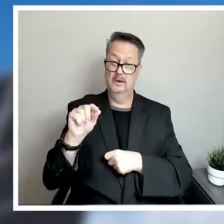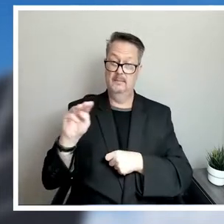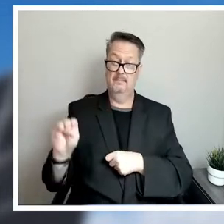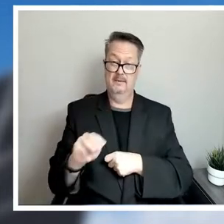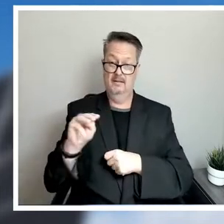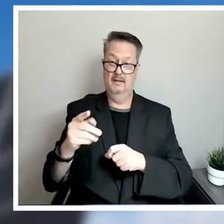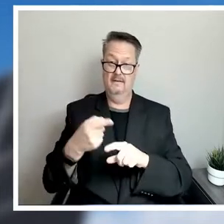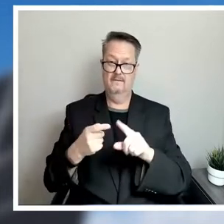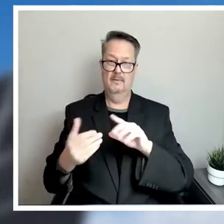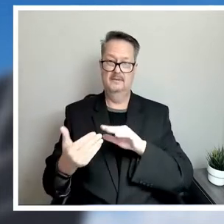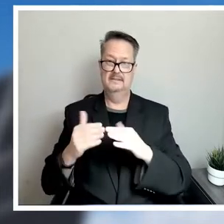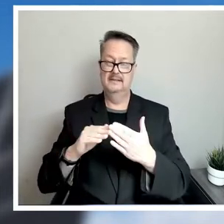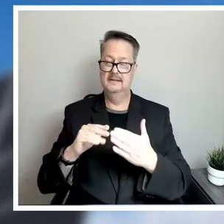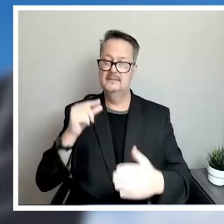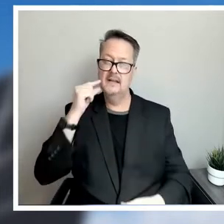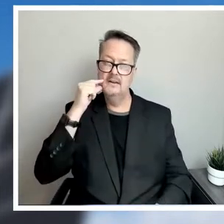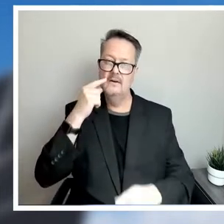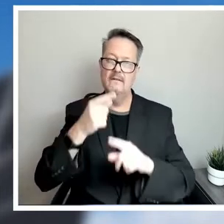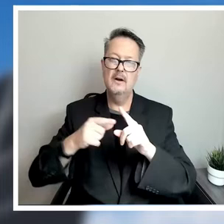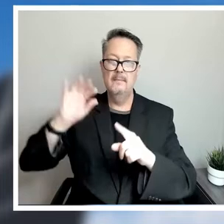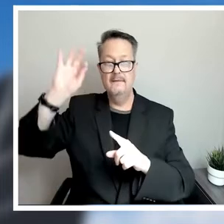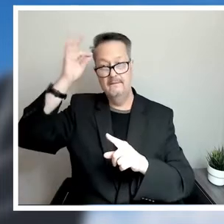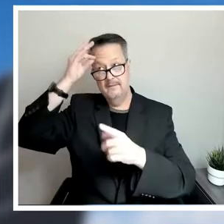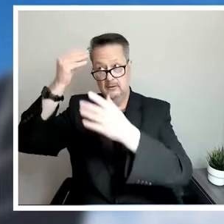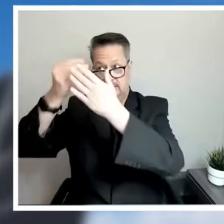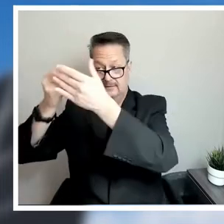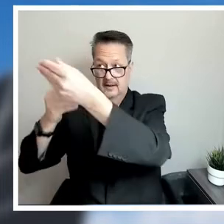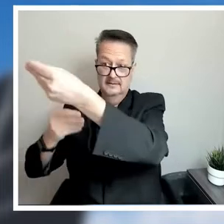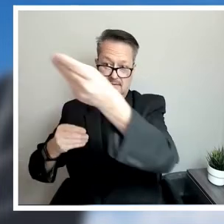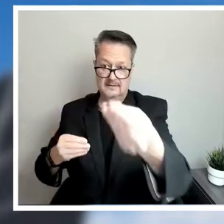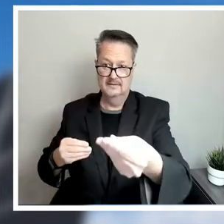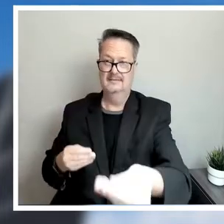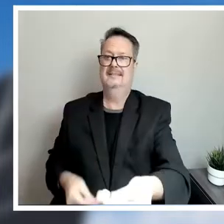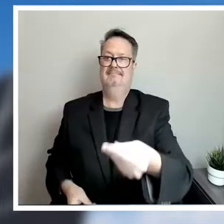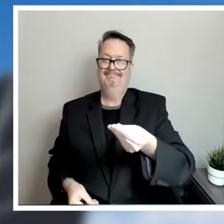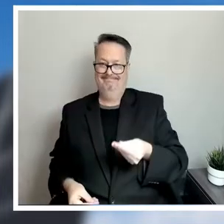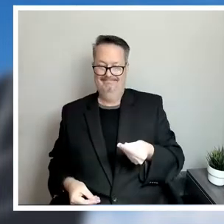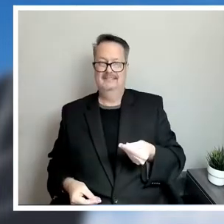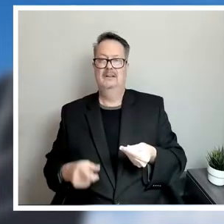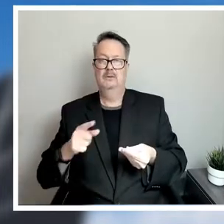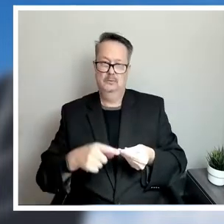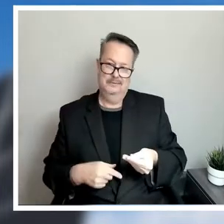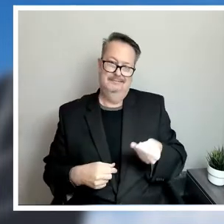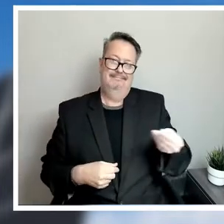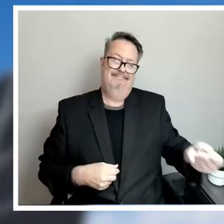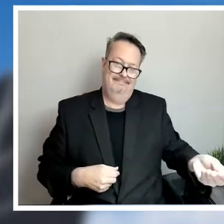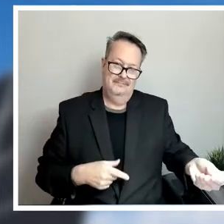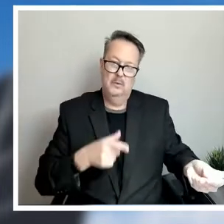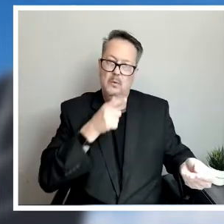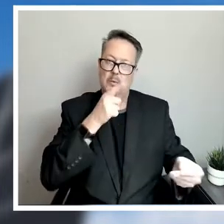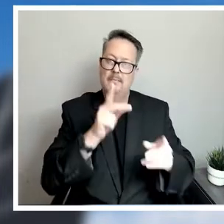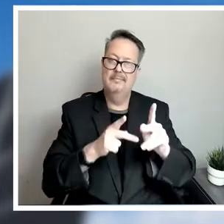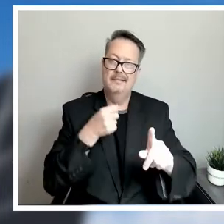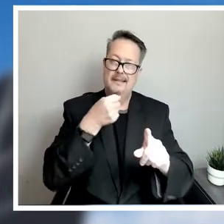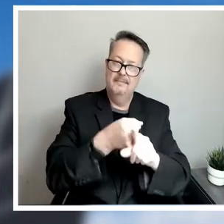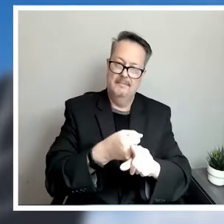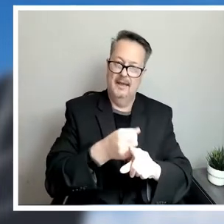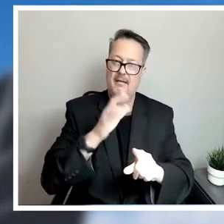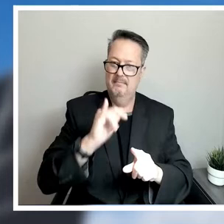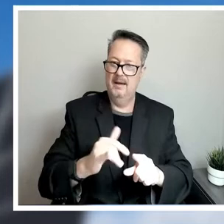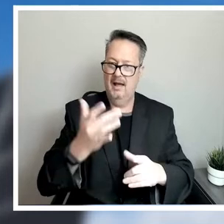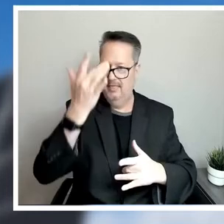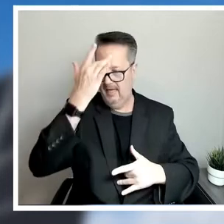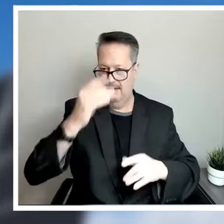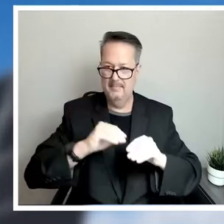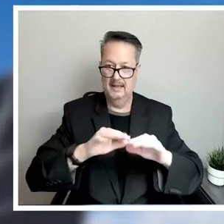through their federal fund, their ARPA funds that go towards customers that are impacted by the pandemic. Well, that that's